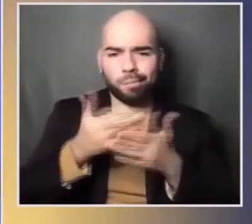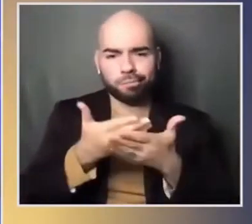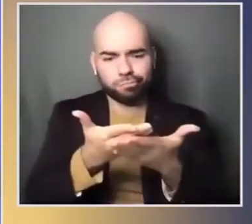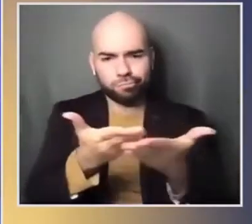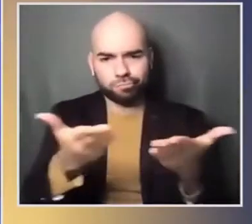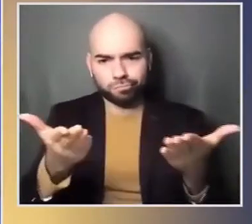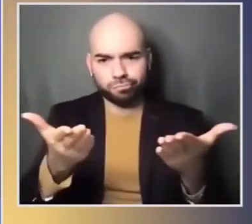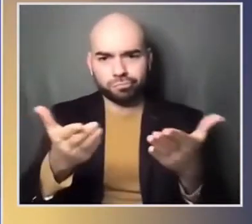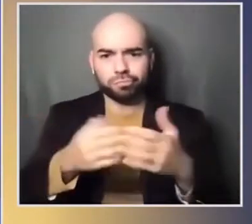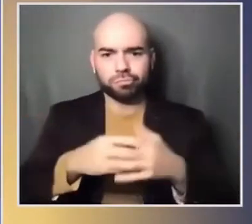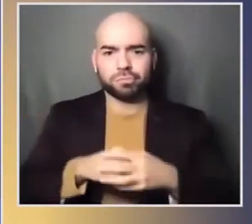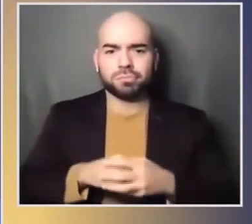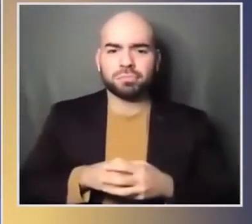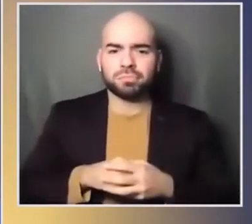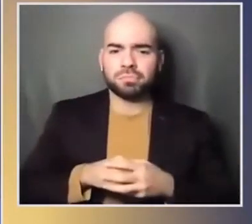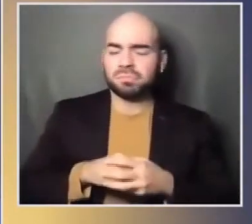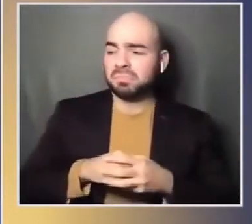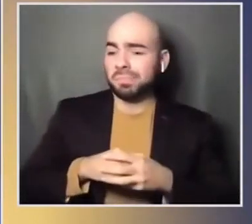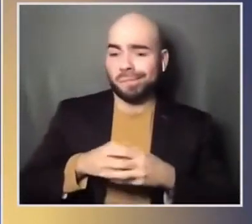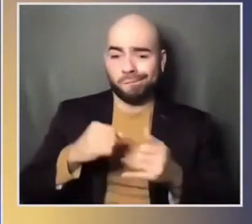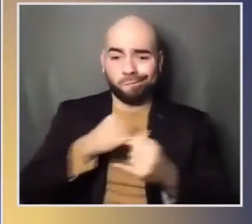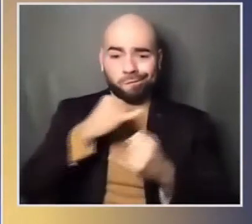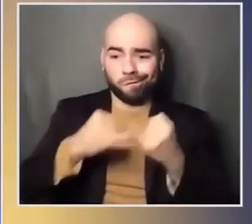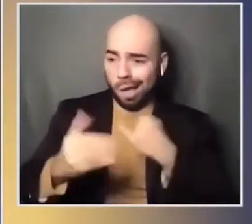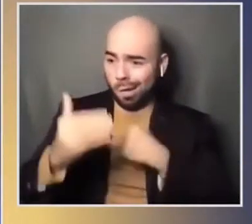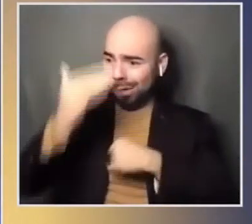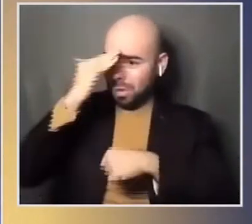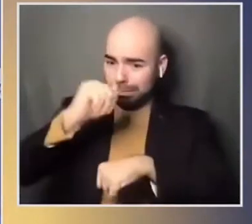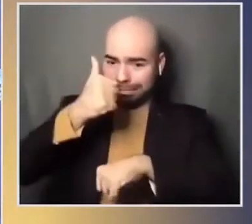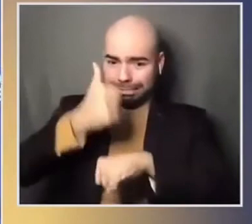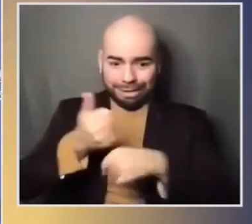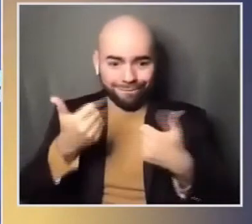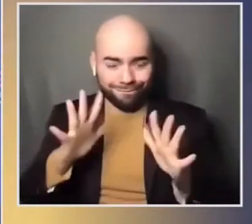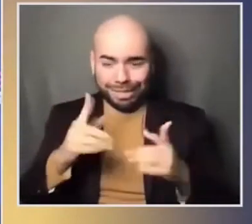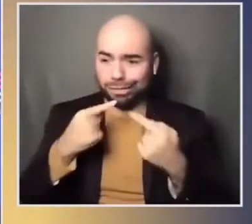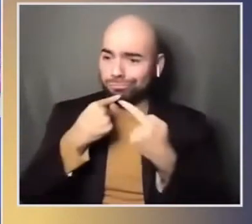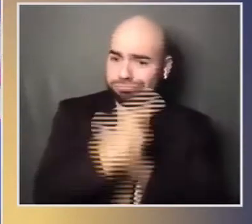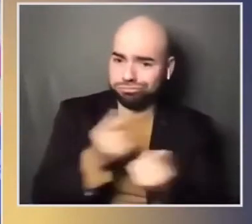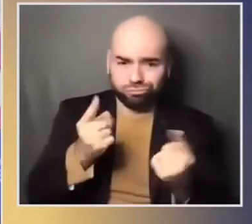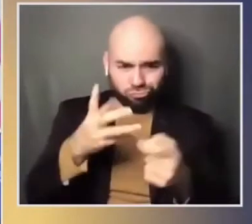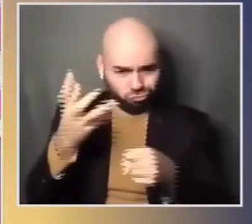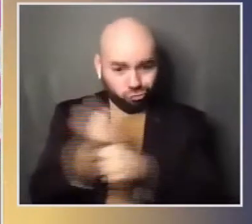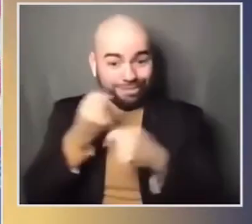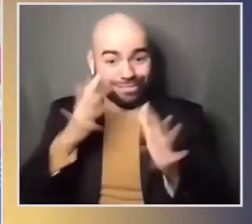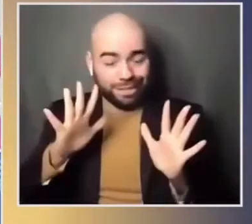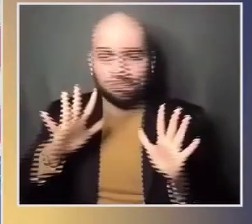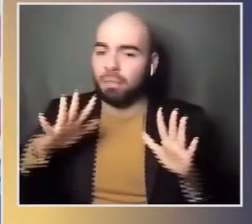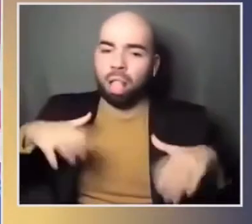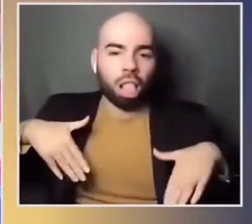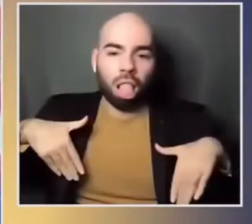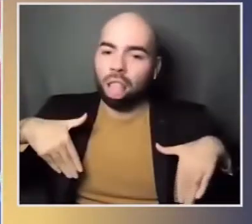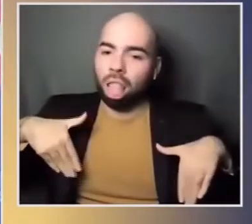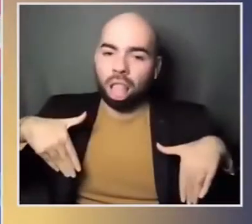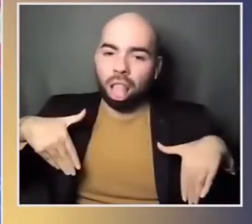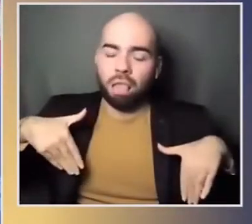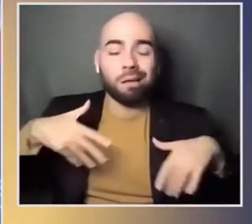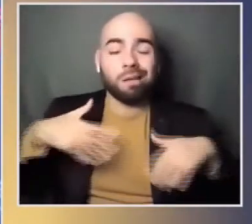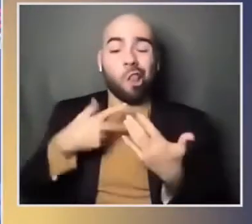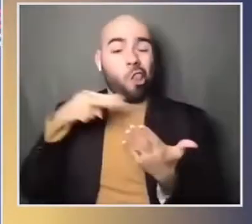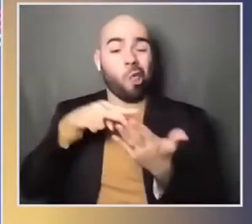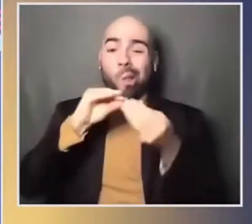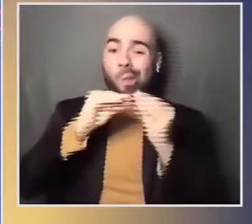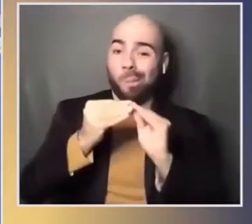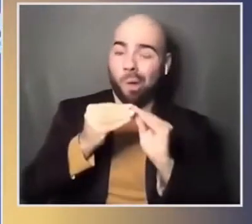than in any other countries surveyed even russia's putin and china xi jinping pulled better in germany